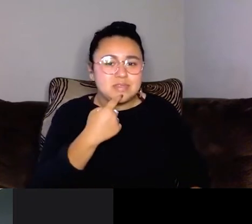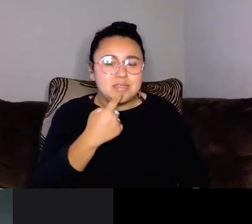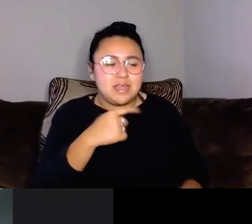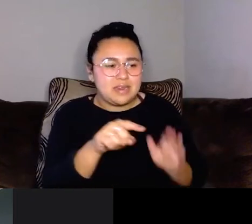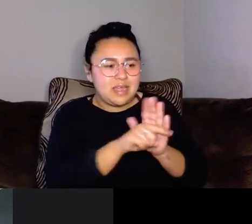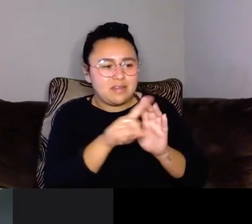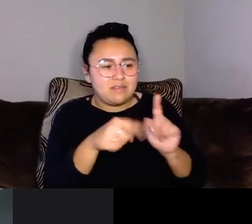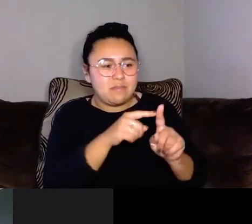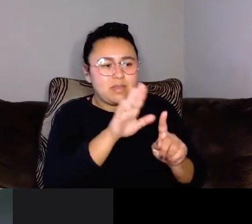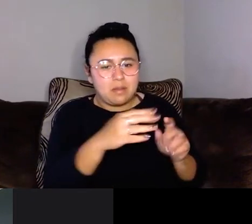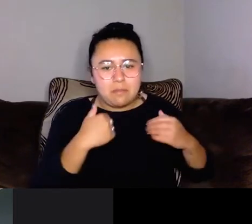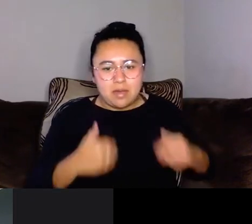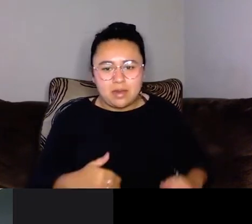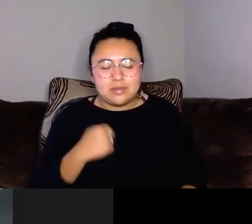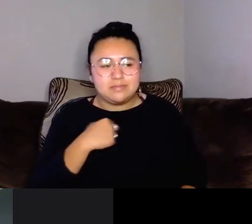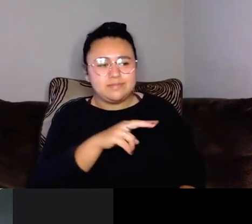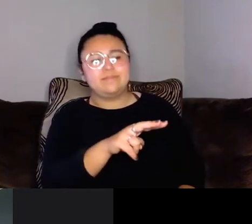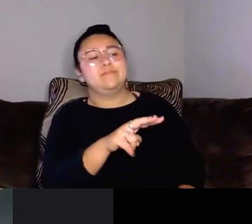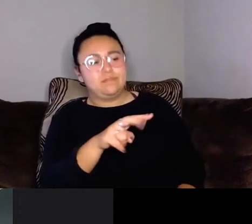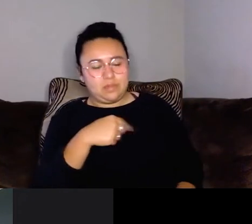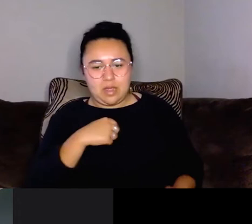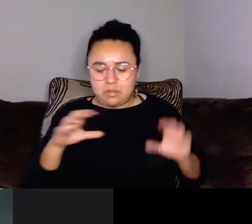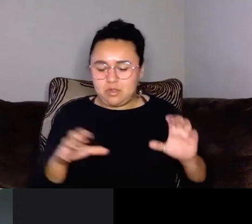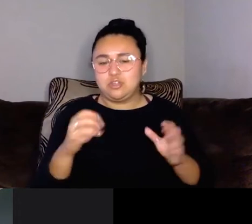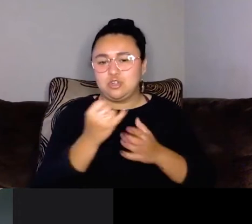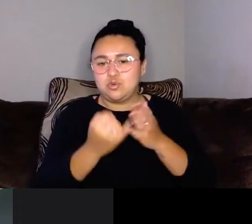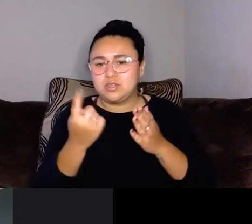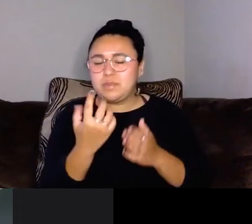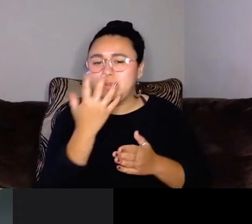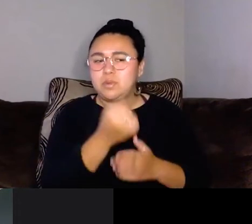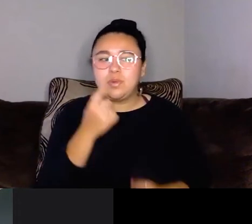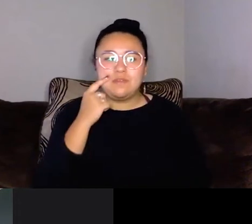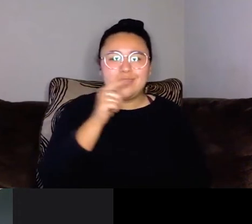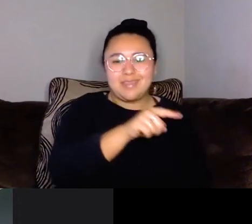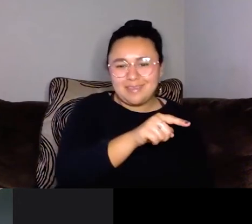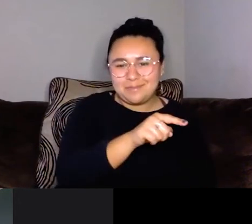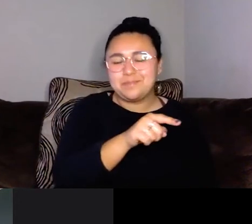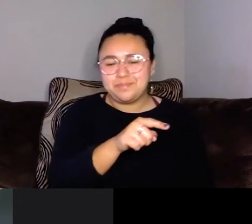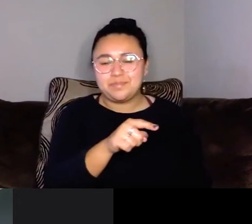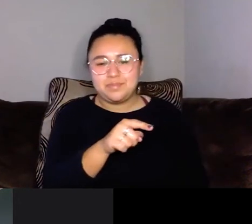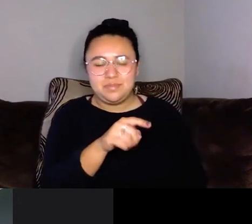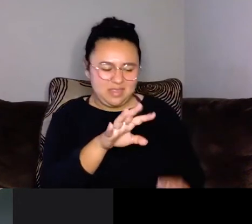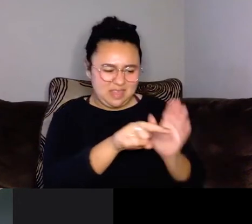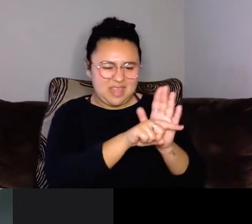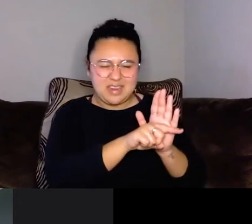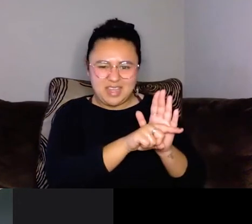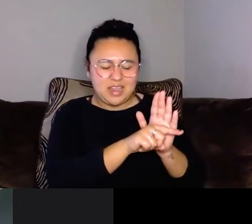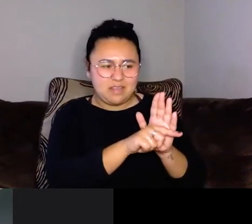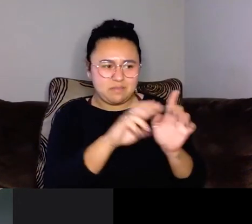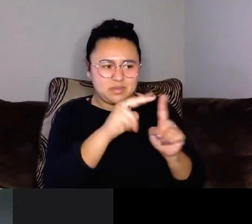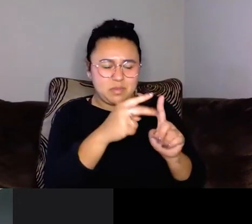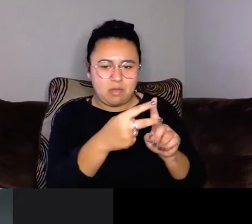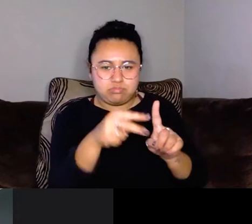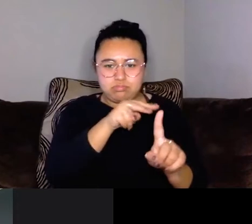negative about their body, that encourages me to create something beautiful from that. Um, I know some people